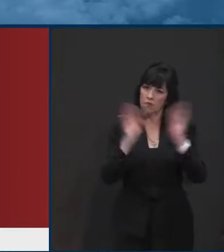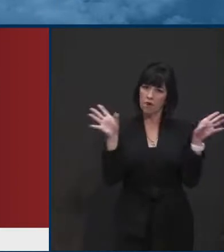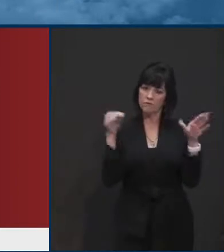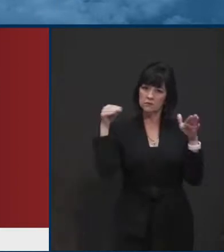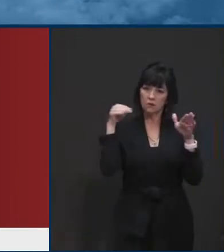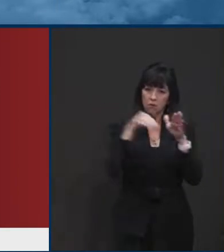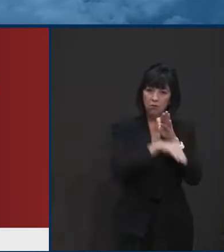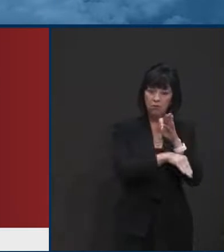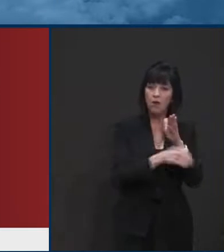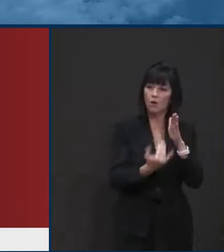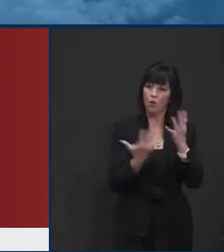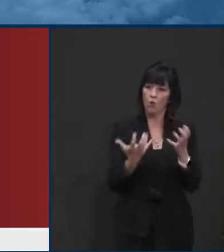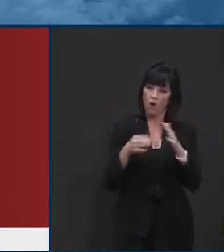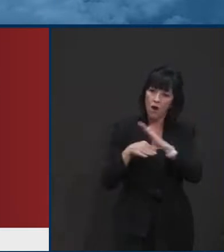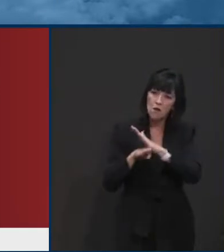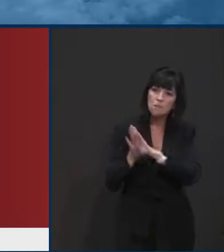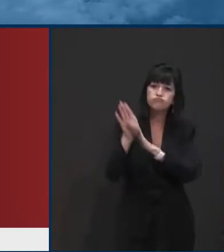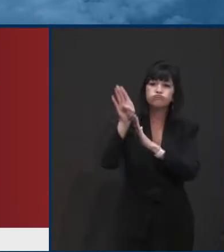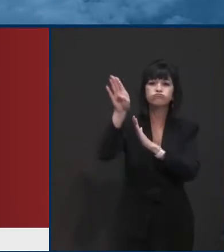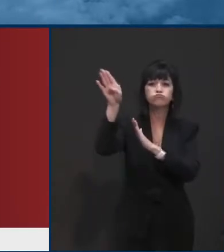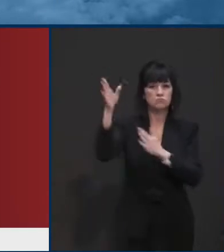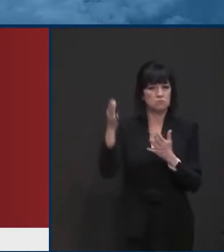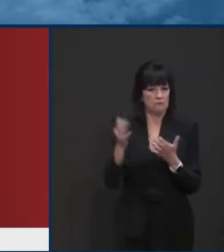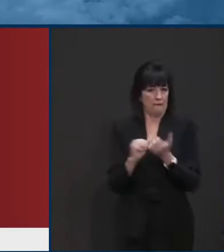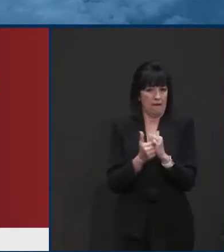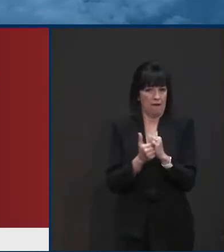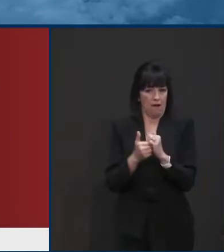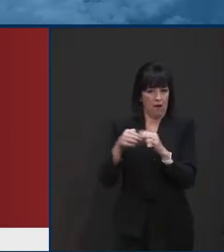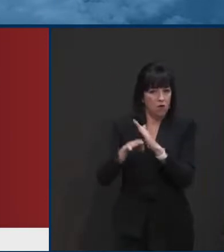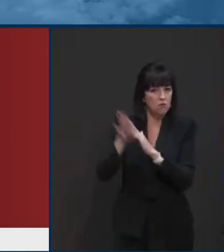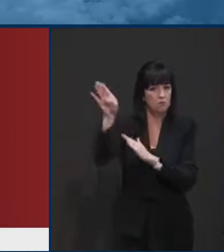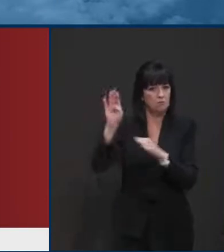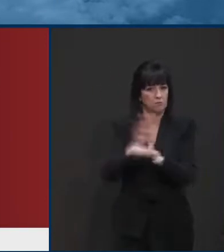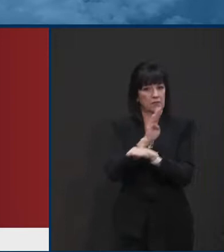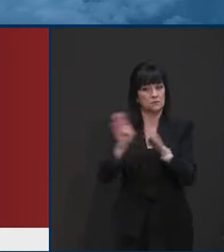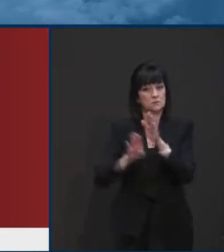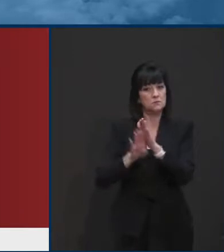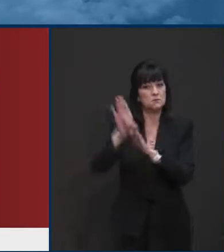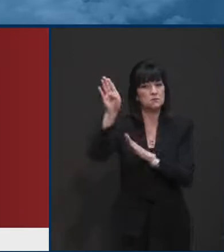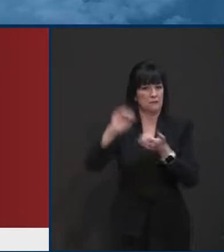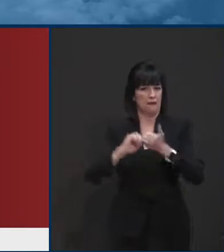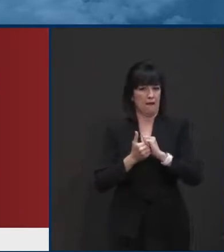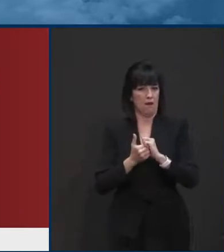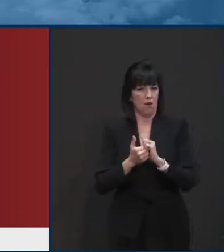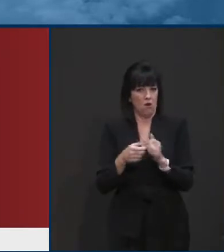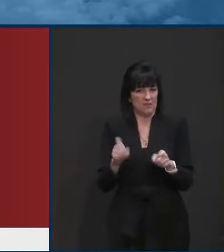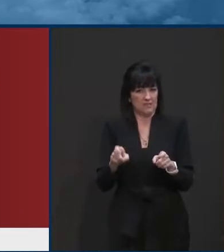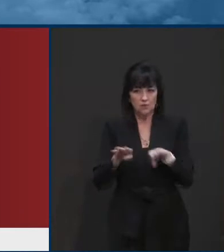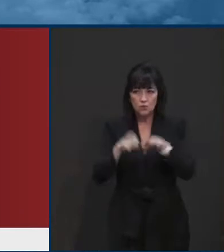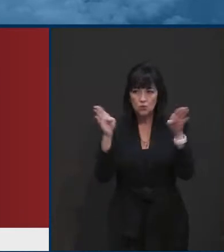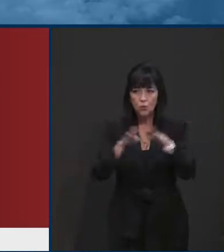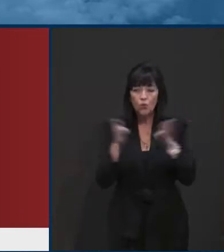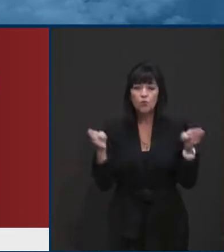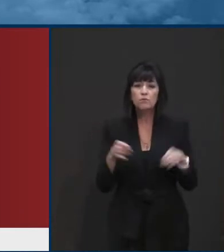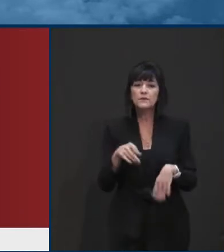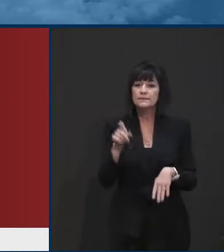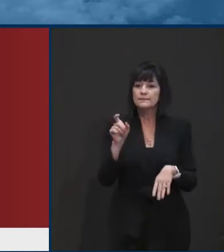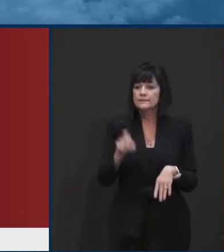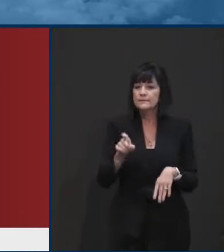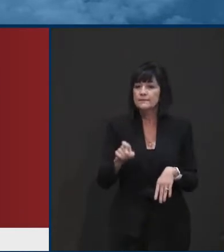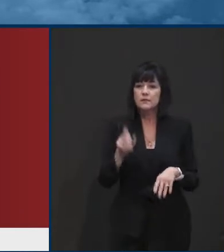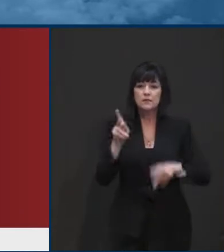health of the community, and that you have to have both. And so what we're doing today is an attempt to strike a balance there to target